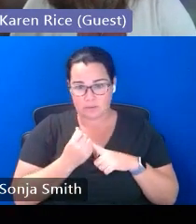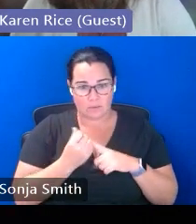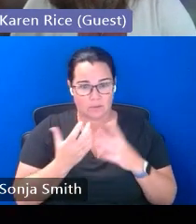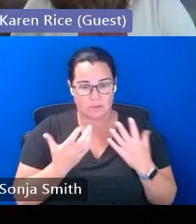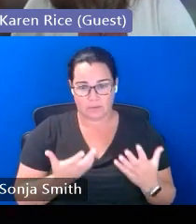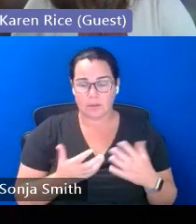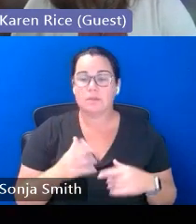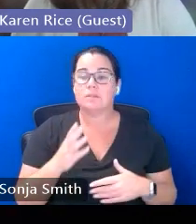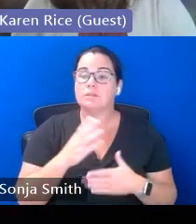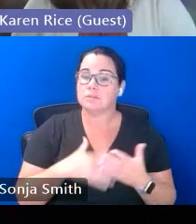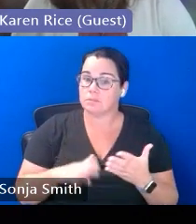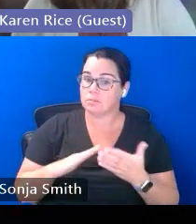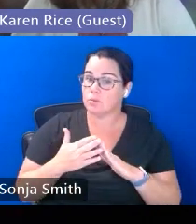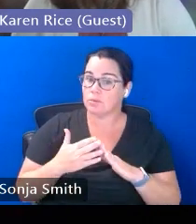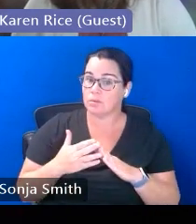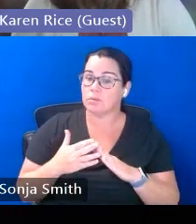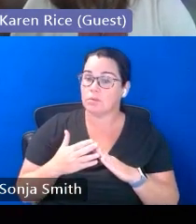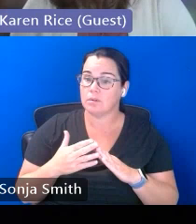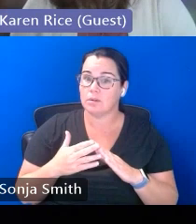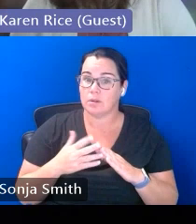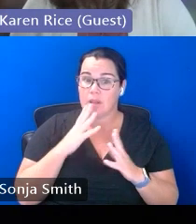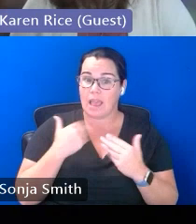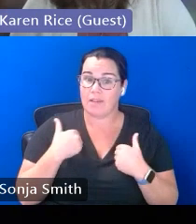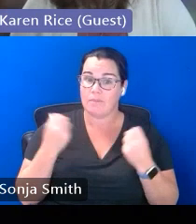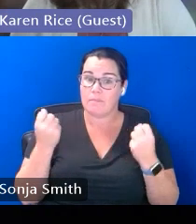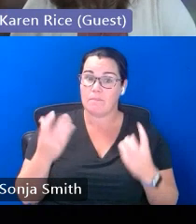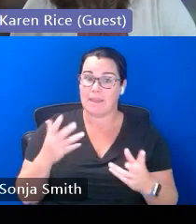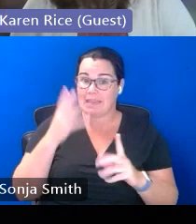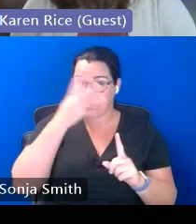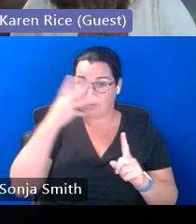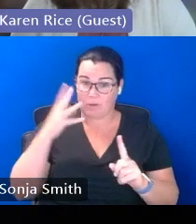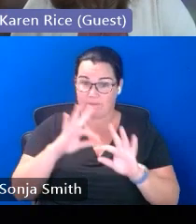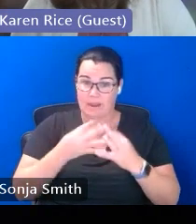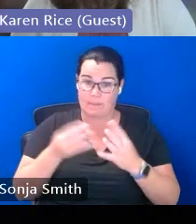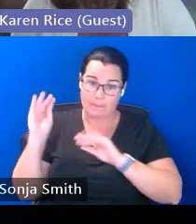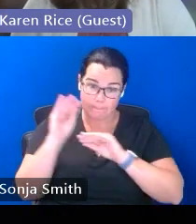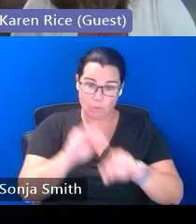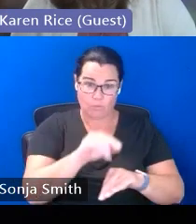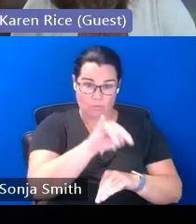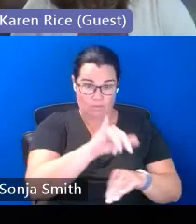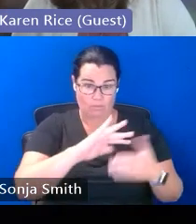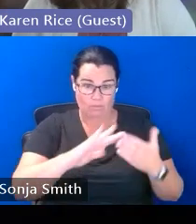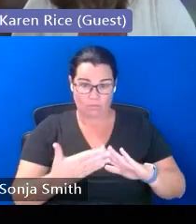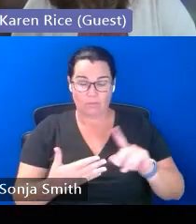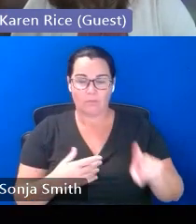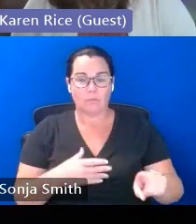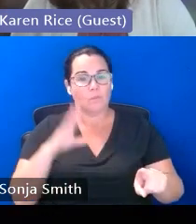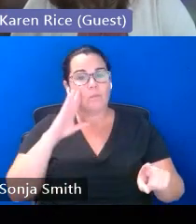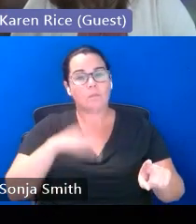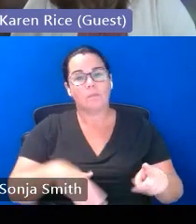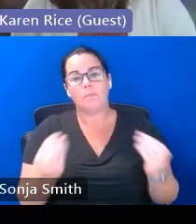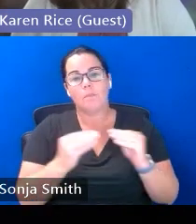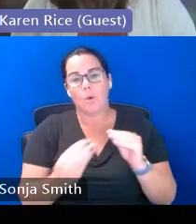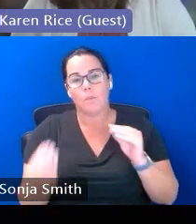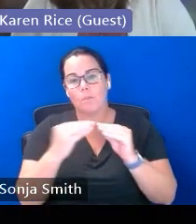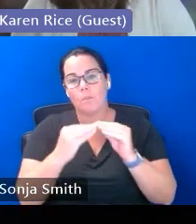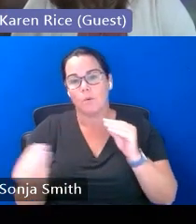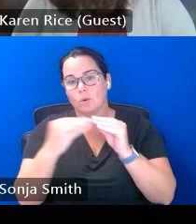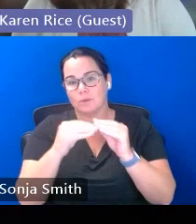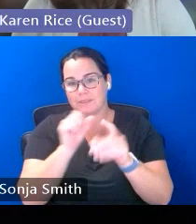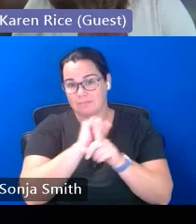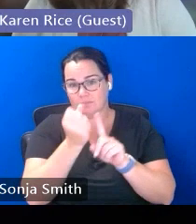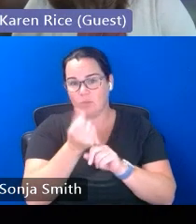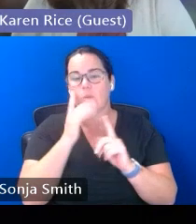that are receiving large numbers of immigrant families we know that there are just more and more situations that are eligible under mckinney-vento